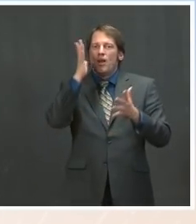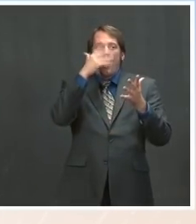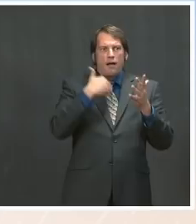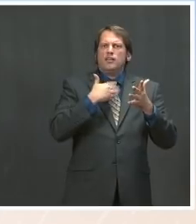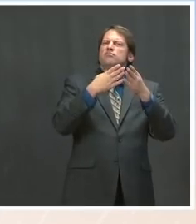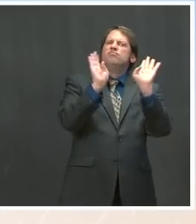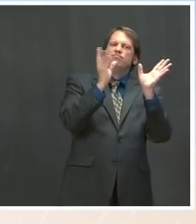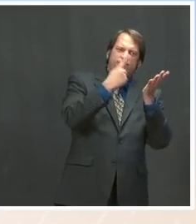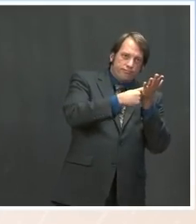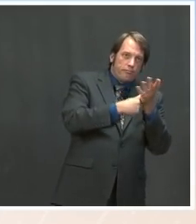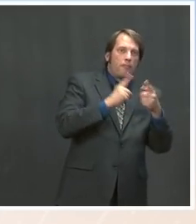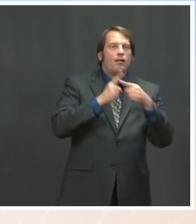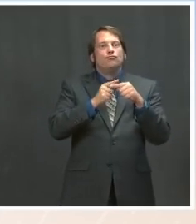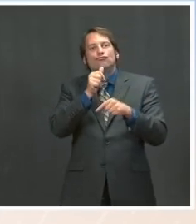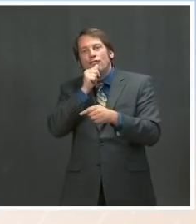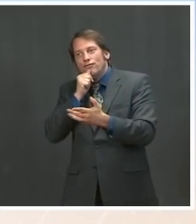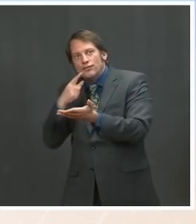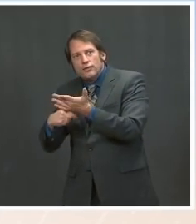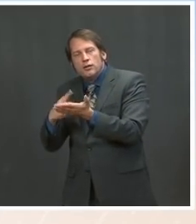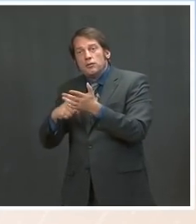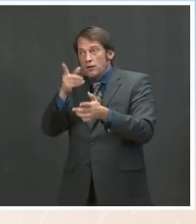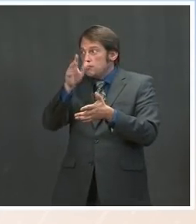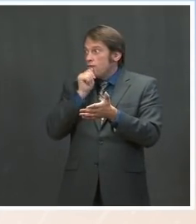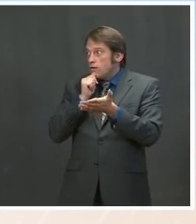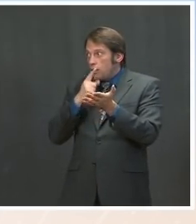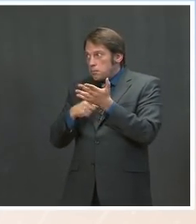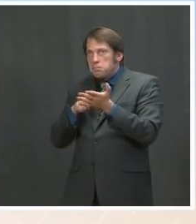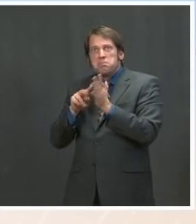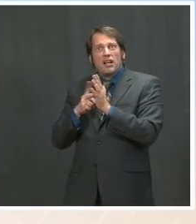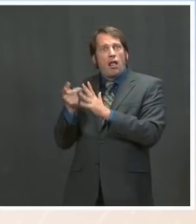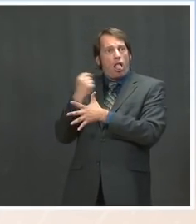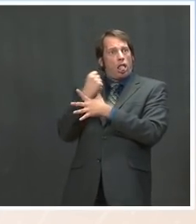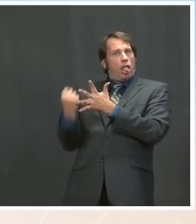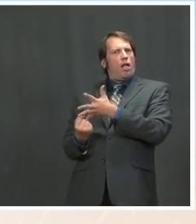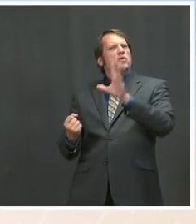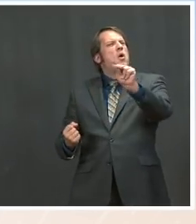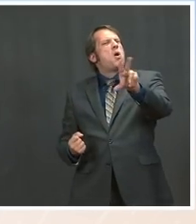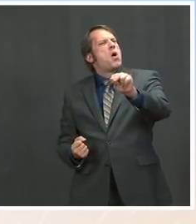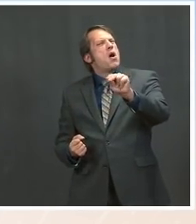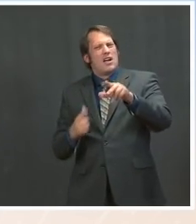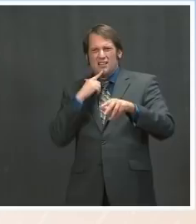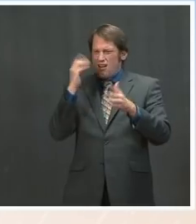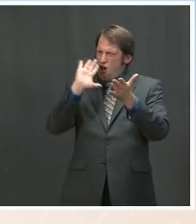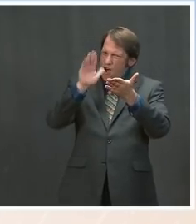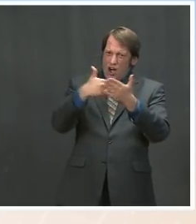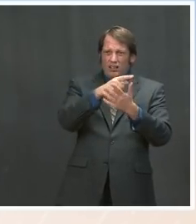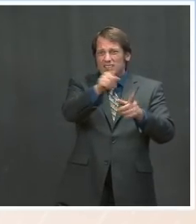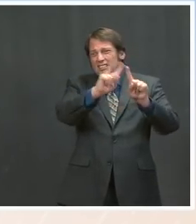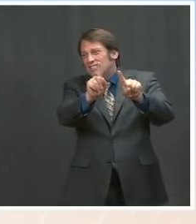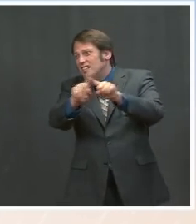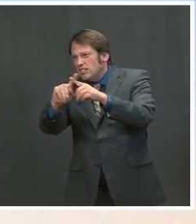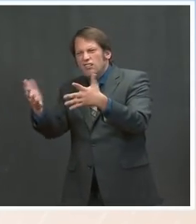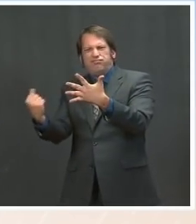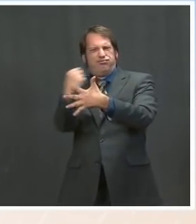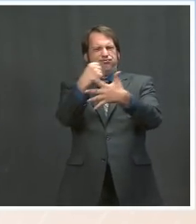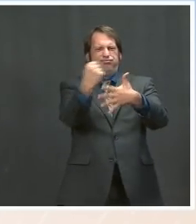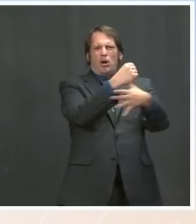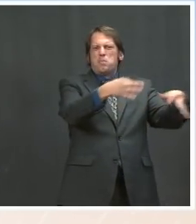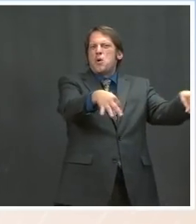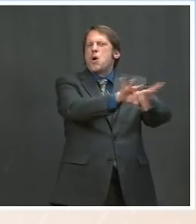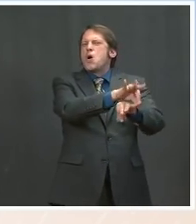he or any President has to an issue. The One other quick question. There's increasing evidence that methane emissions are much higher than what's been accounted for.